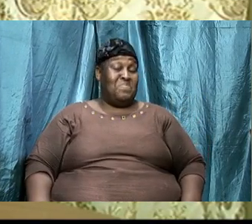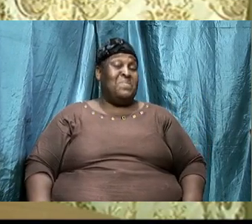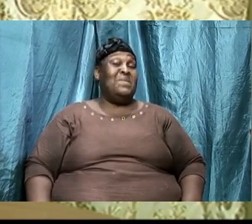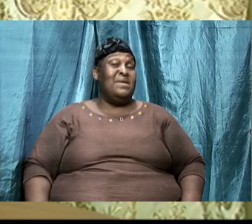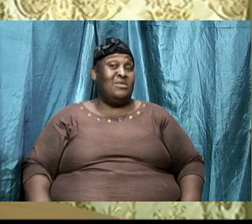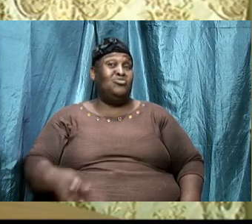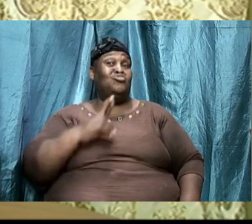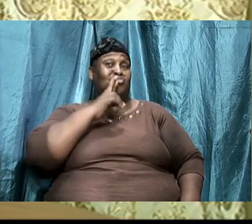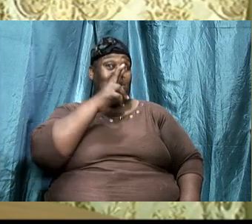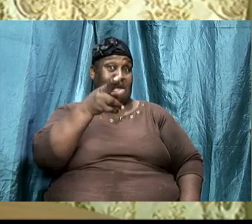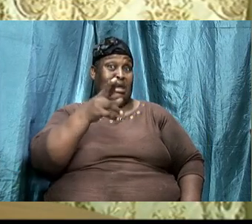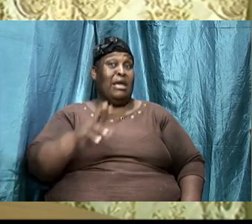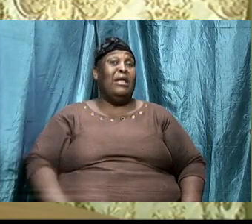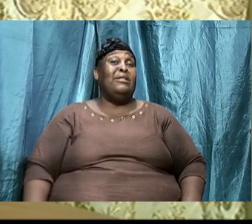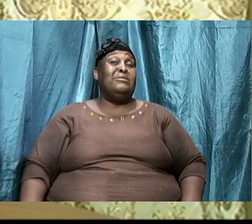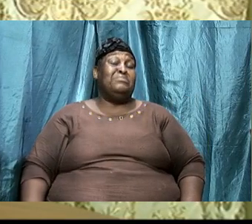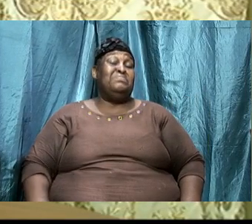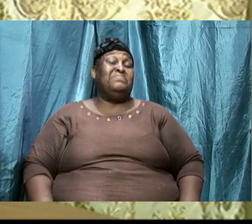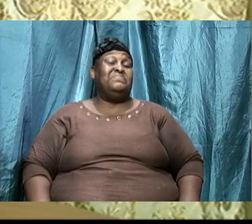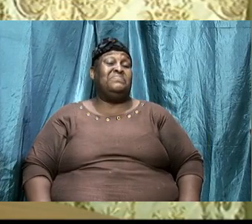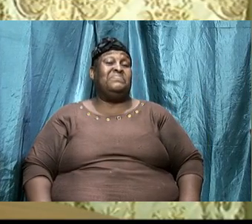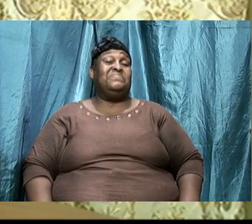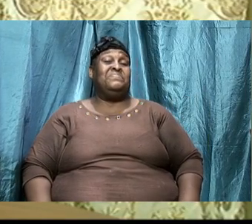I want that to soak a little bit